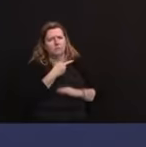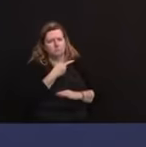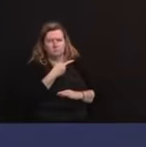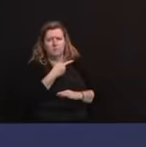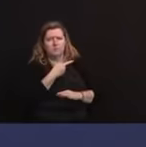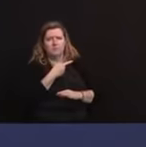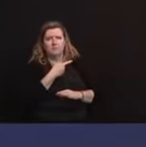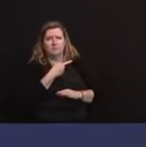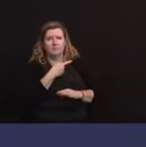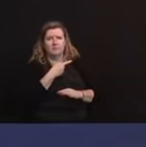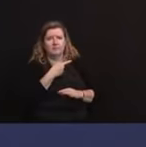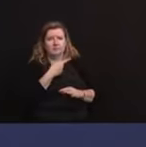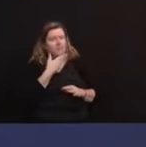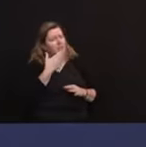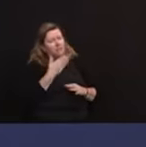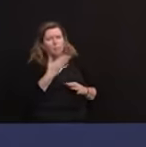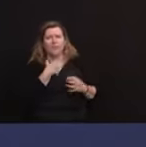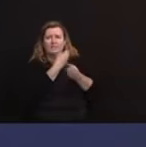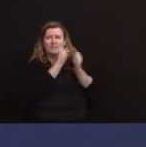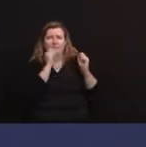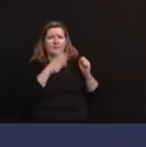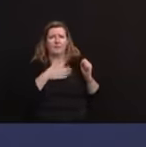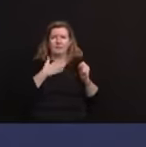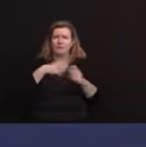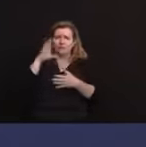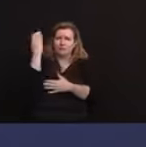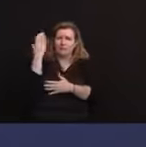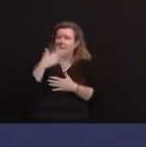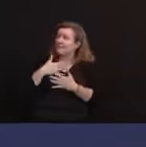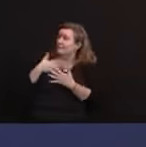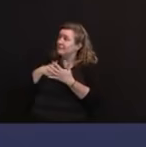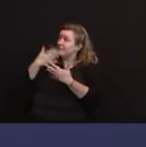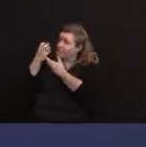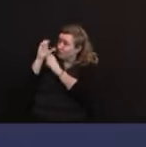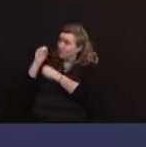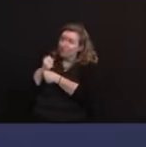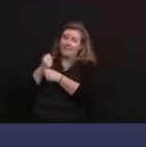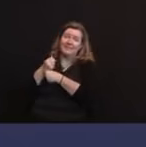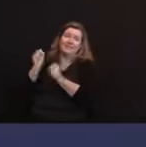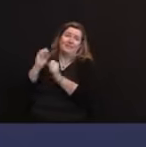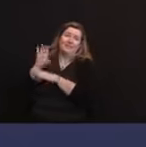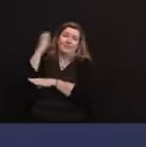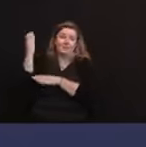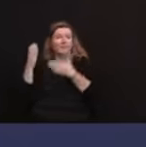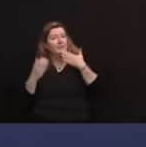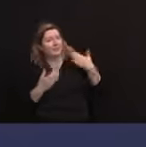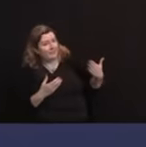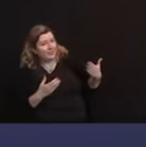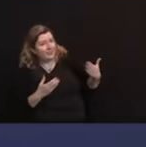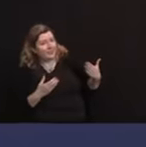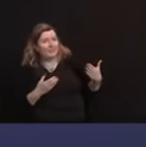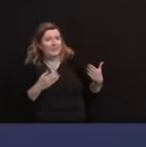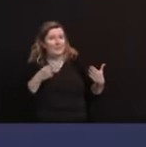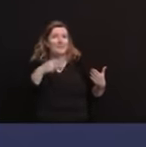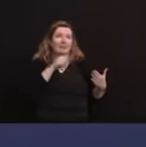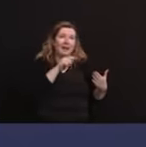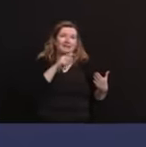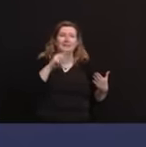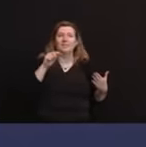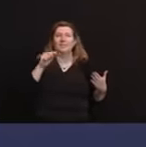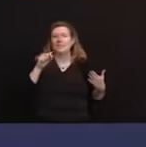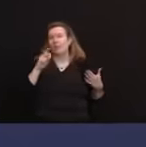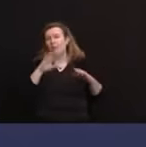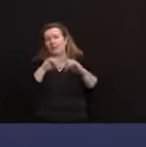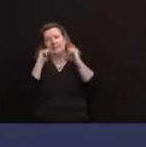for keeping Christmas safe. Judy and Ed, thank you as always. Pat, Jared, Paramel, Dan, the whole team. Again,